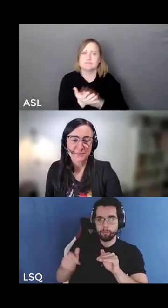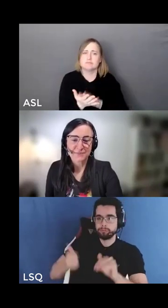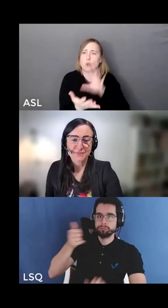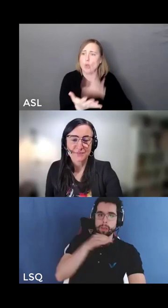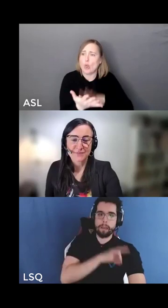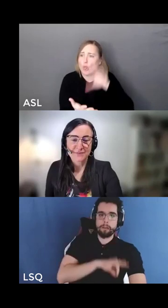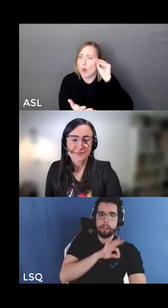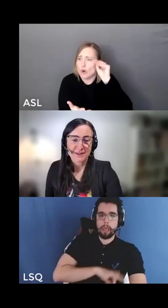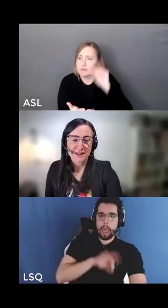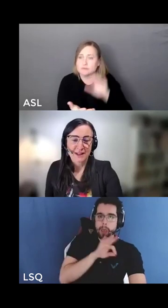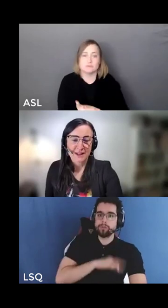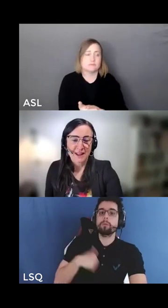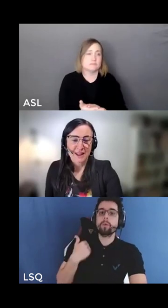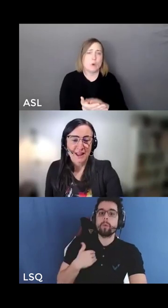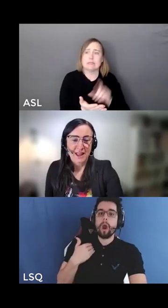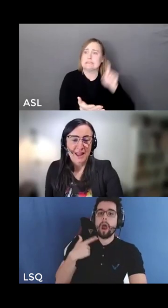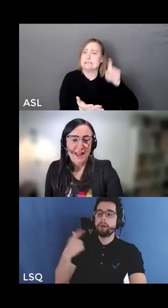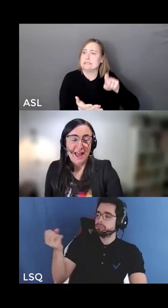today.